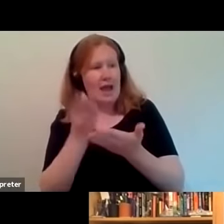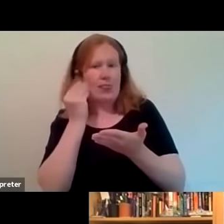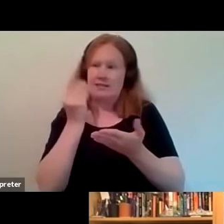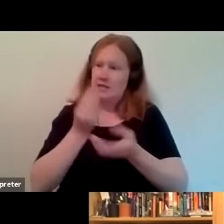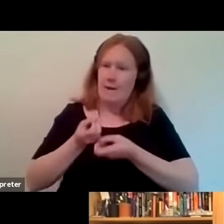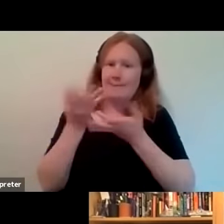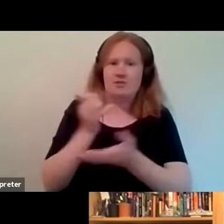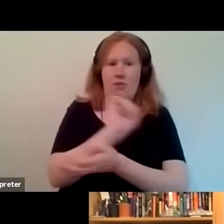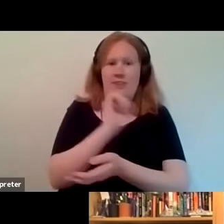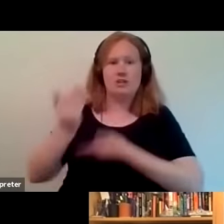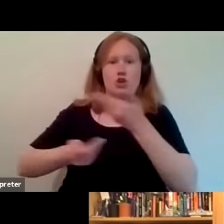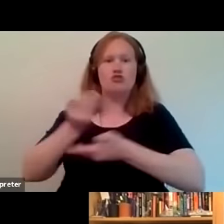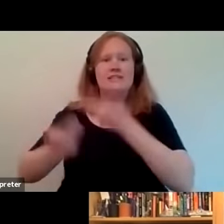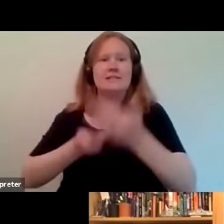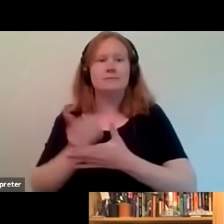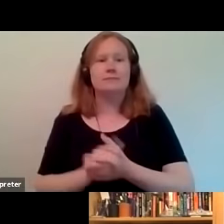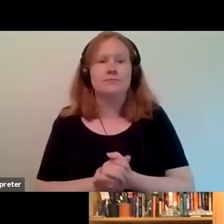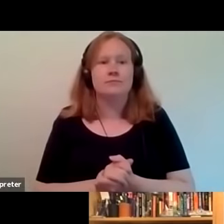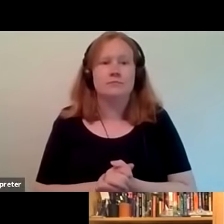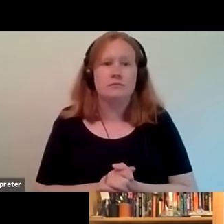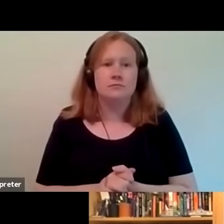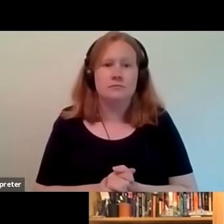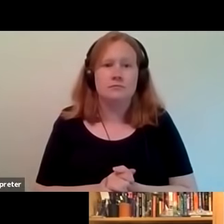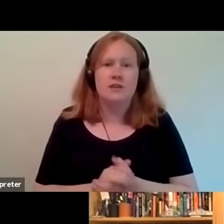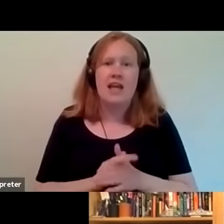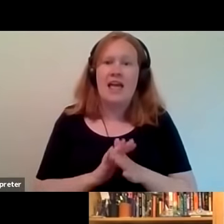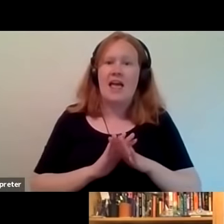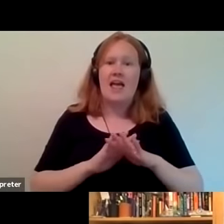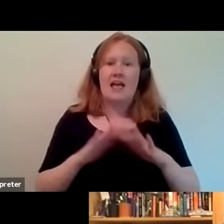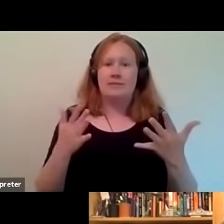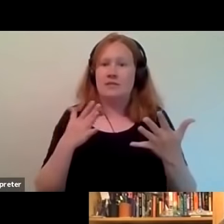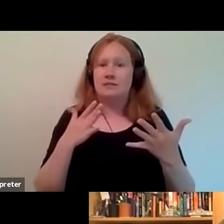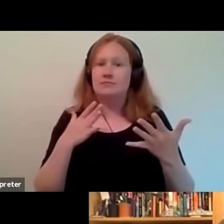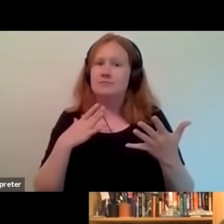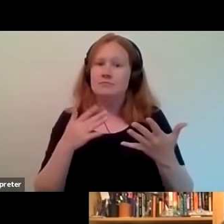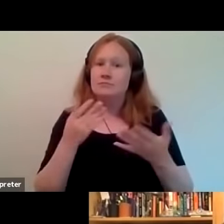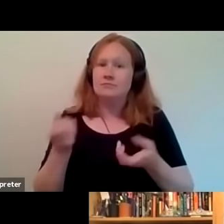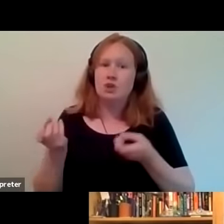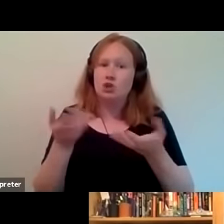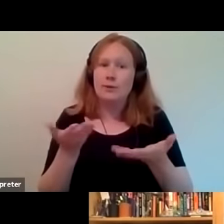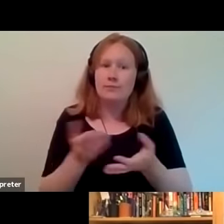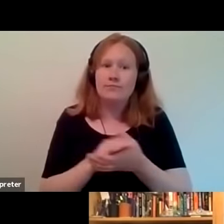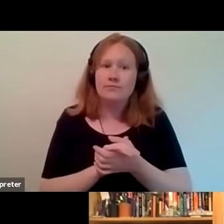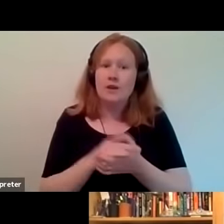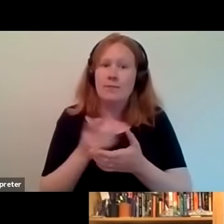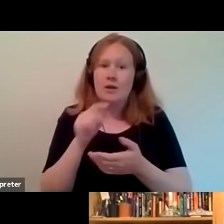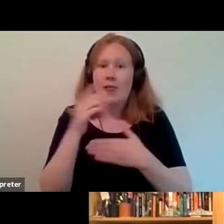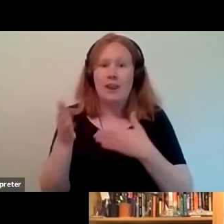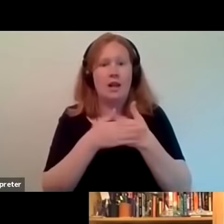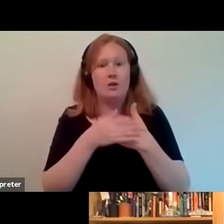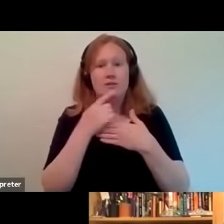on their stories as well um so yeah if anybody has any final words um otherwise i'm going to close